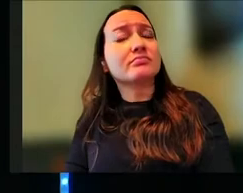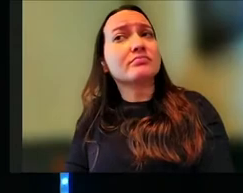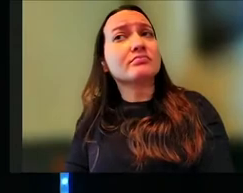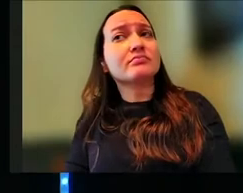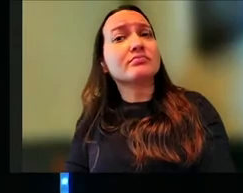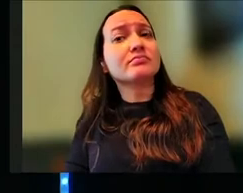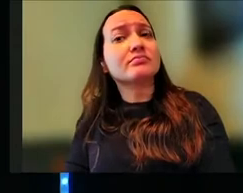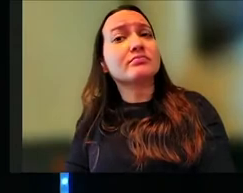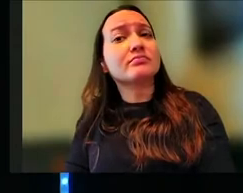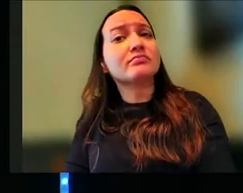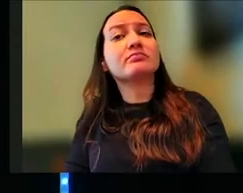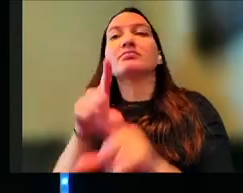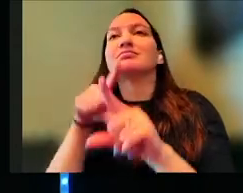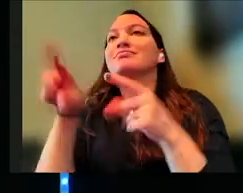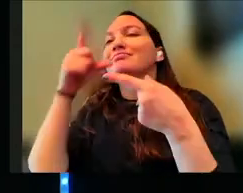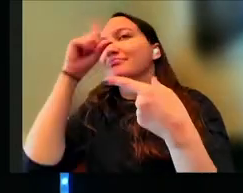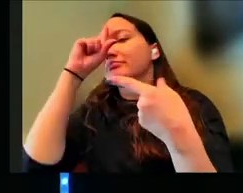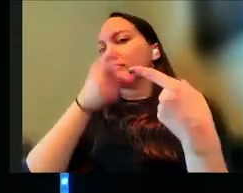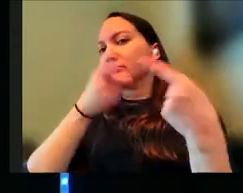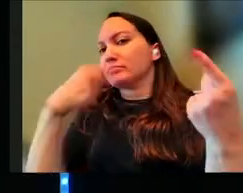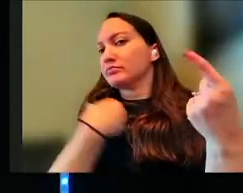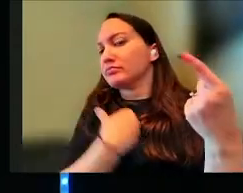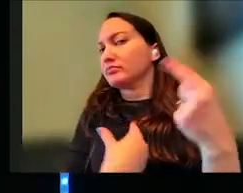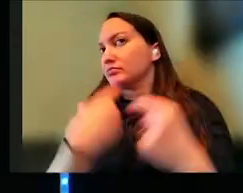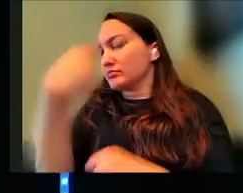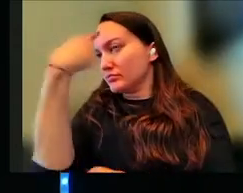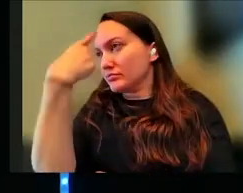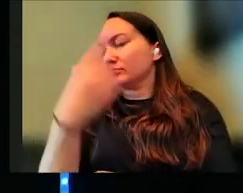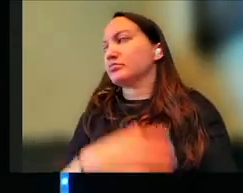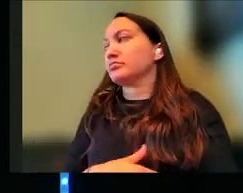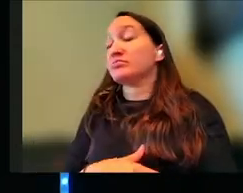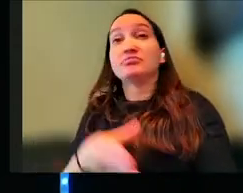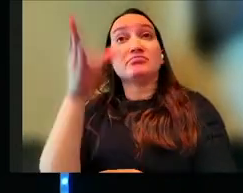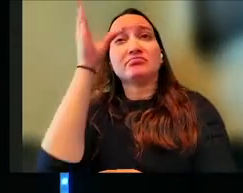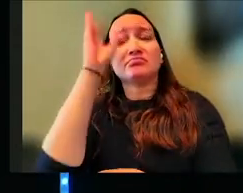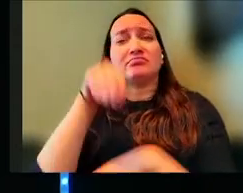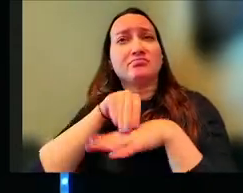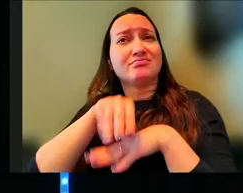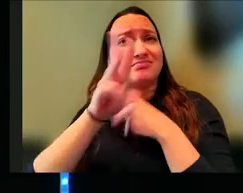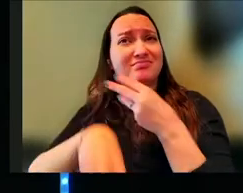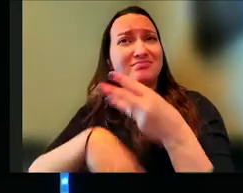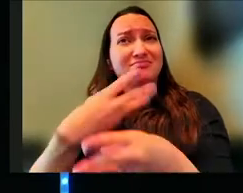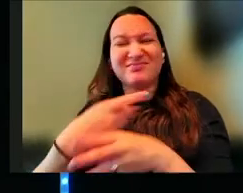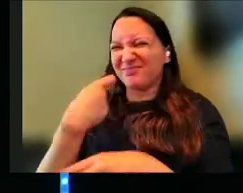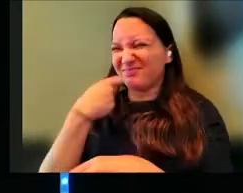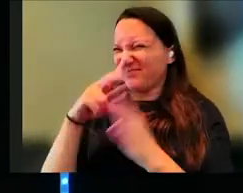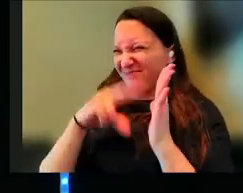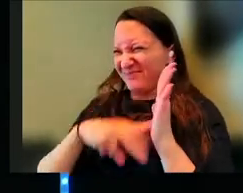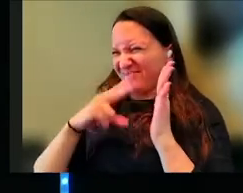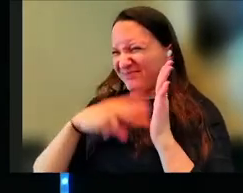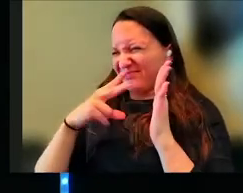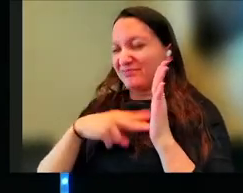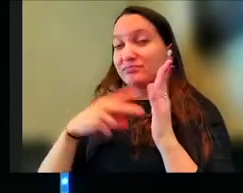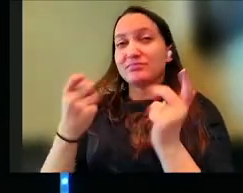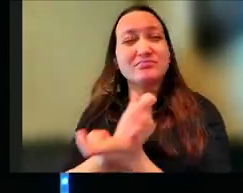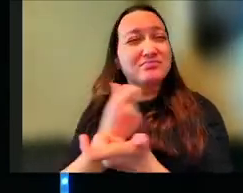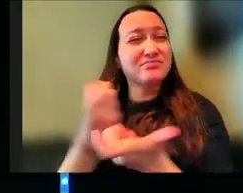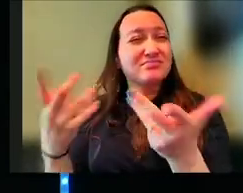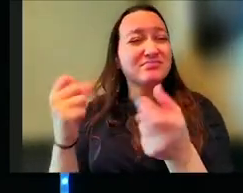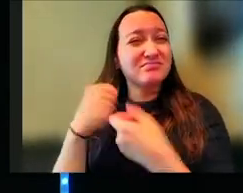But the flip side of that, what we think is God created this world, right? Like we just read. He's the creator of all things.